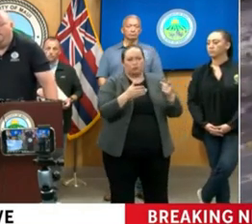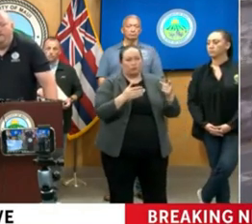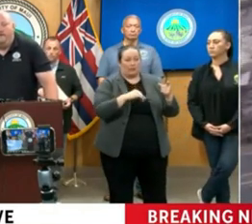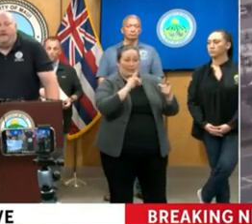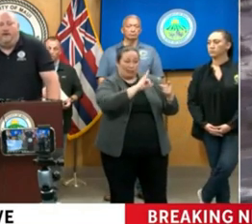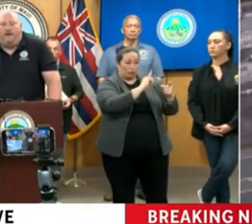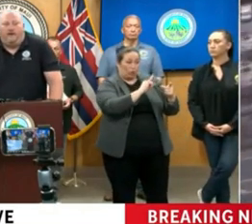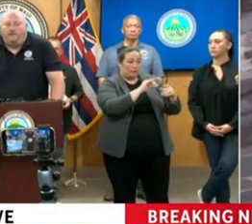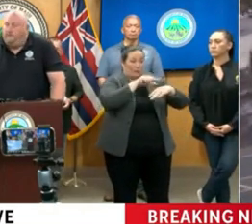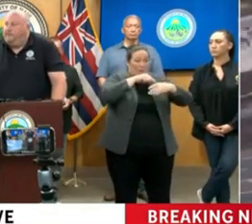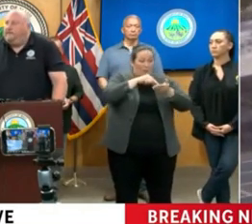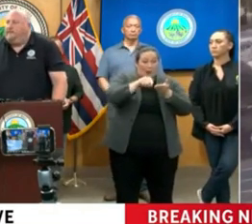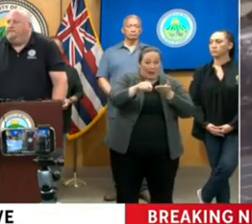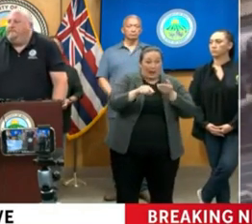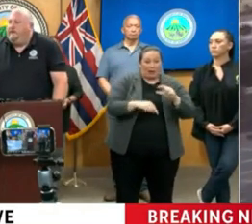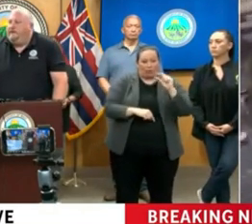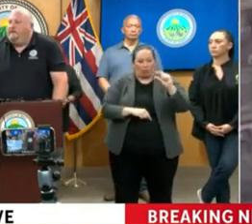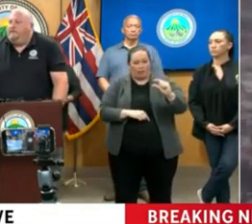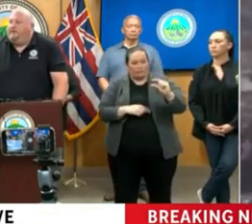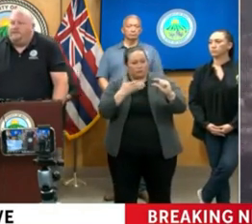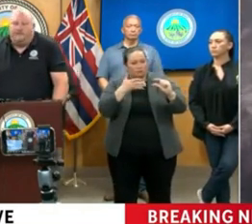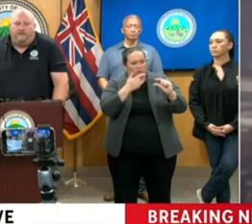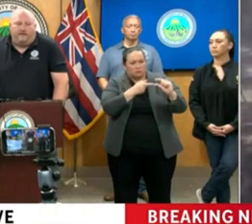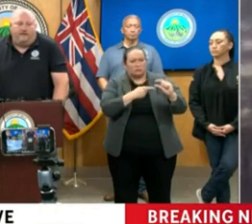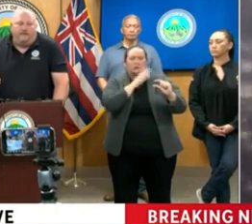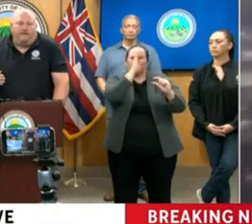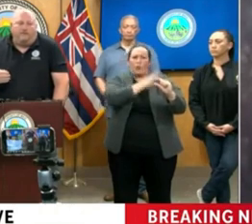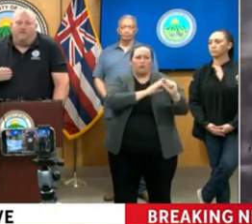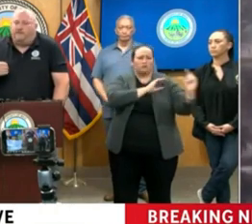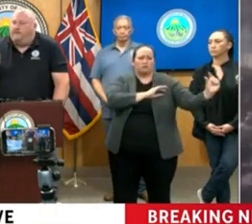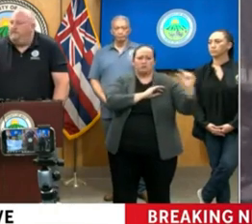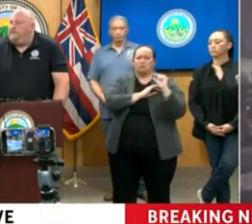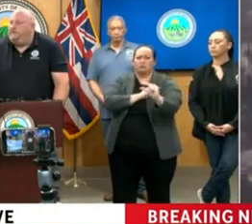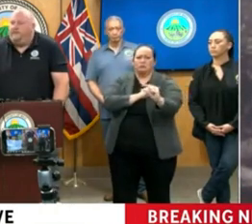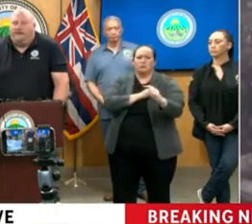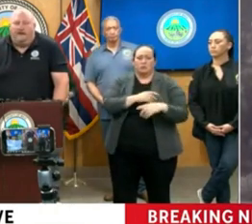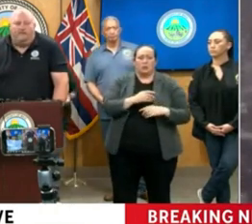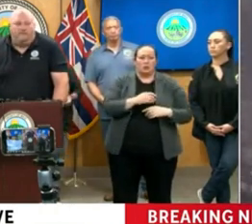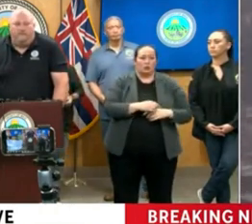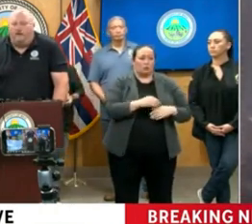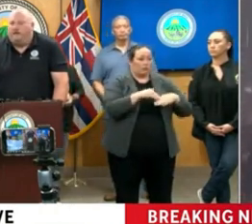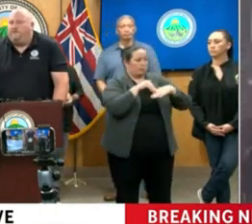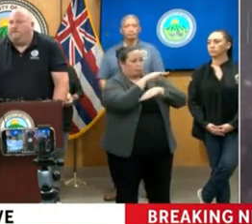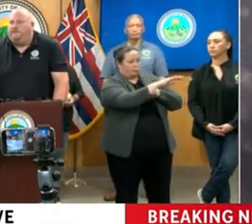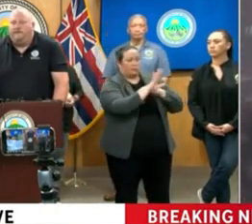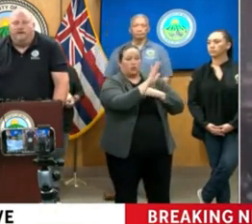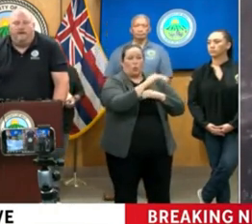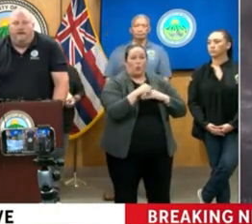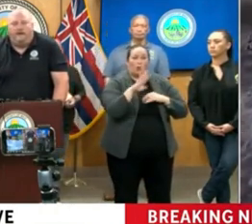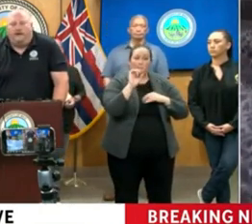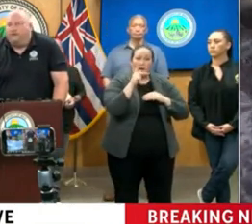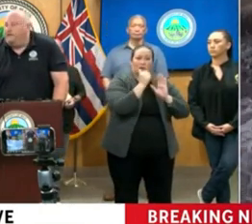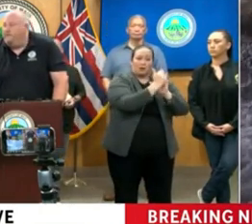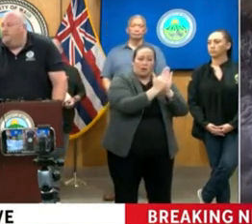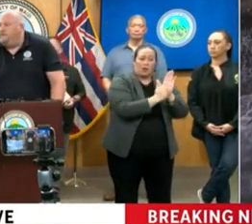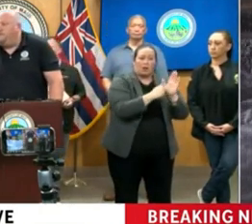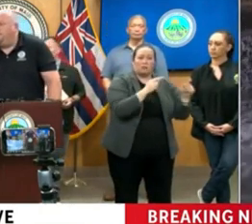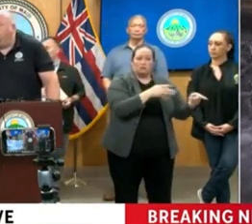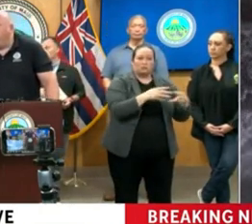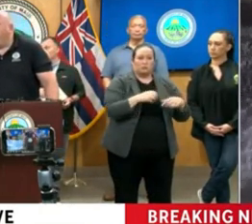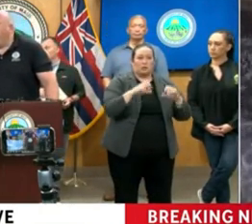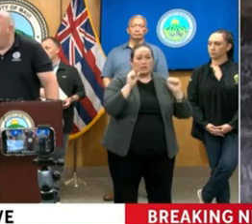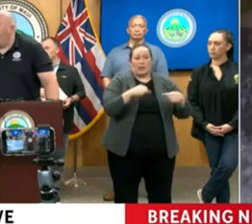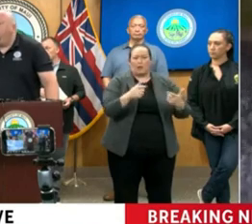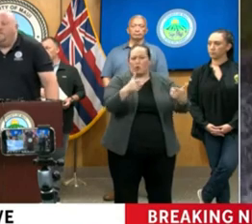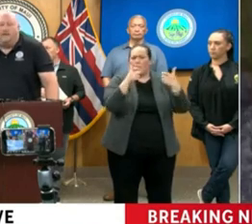insurance, it's a direct grant. Basically, you know, we send it into your account. There's no cost share. It could be done fairly